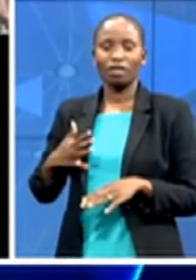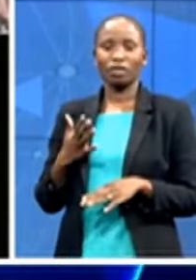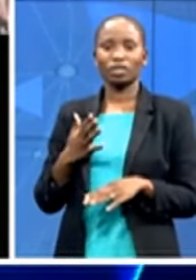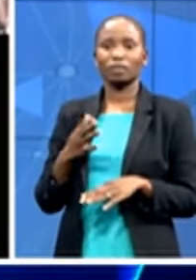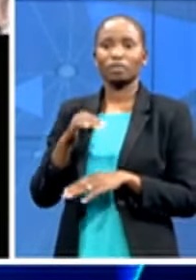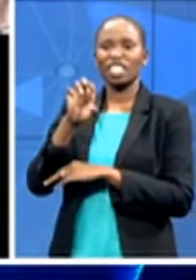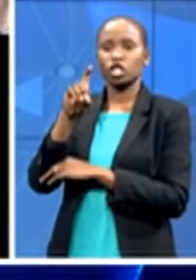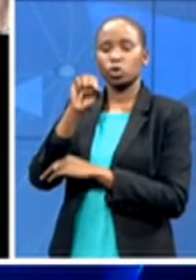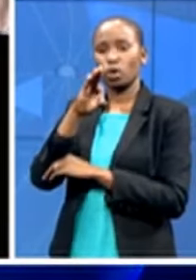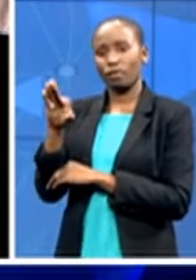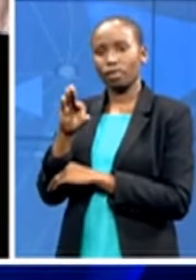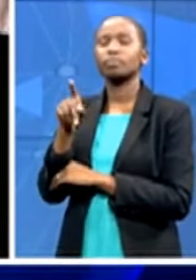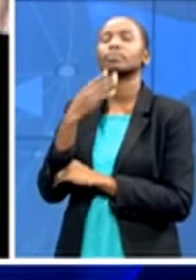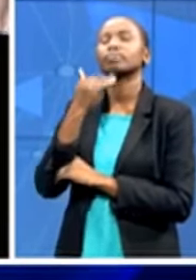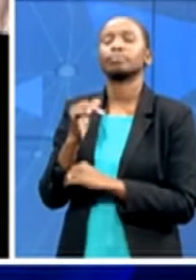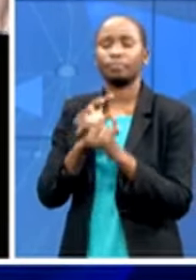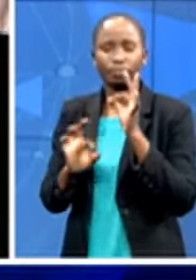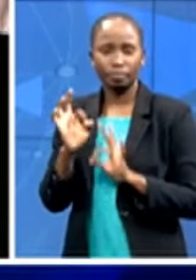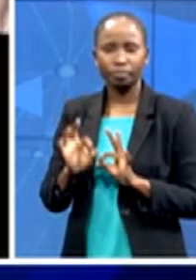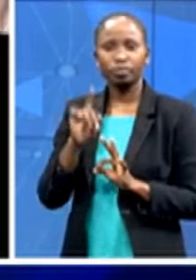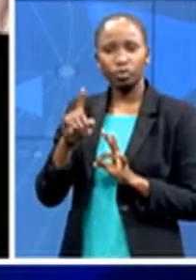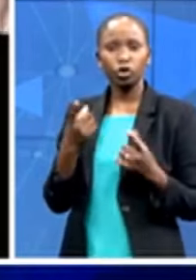doing with athletes in terms of